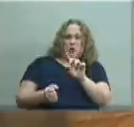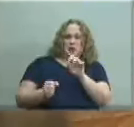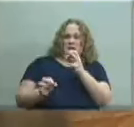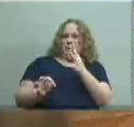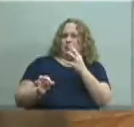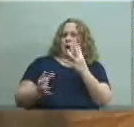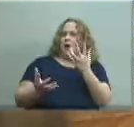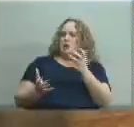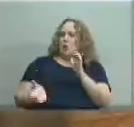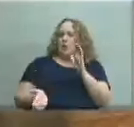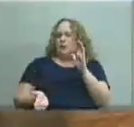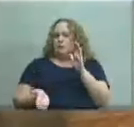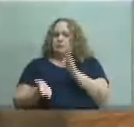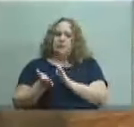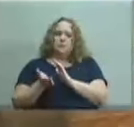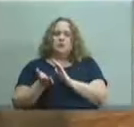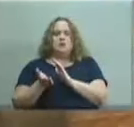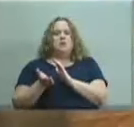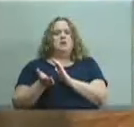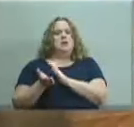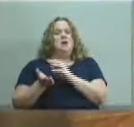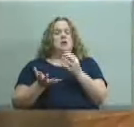and not paid lip service